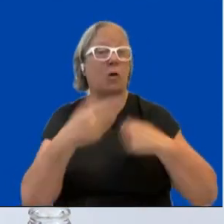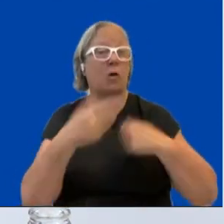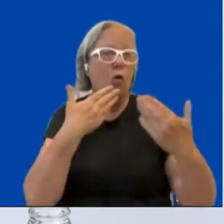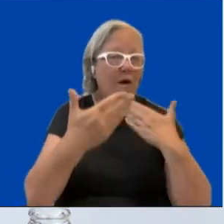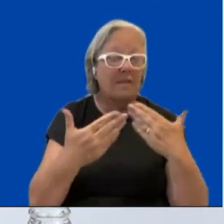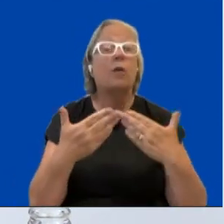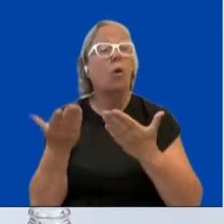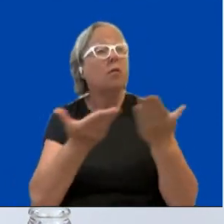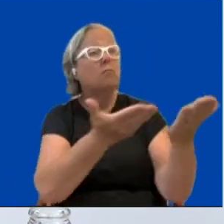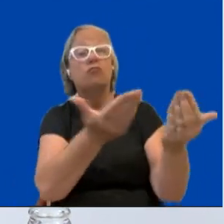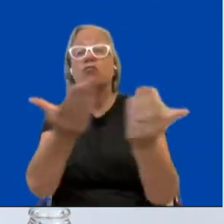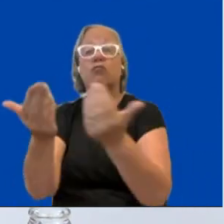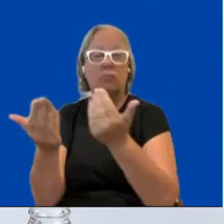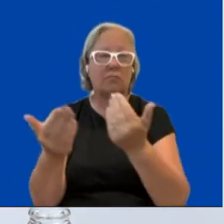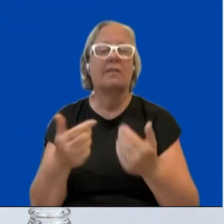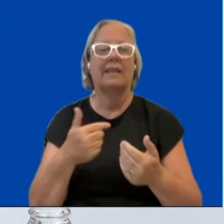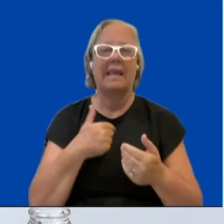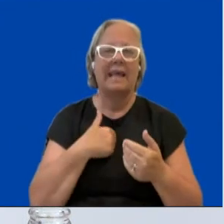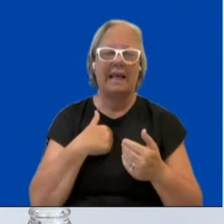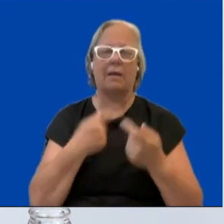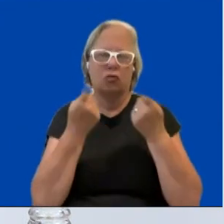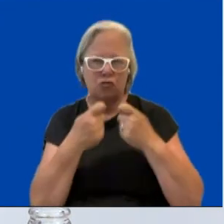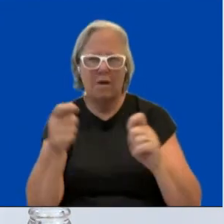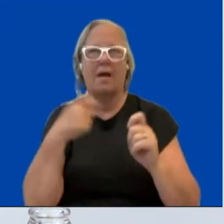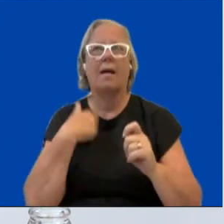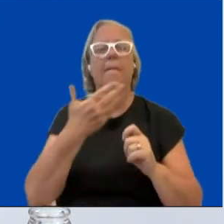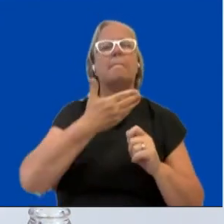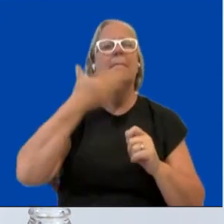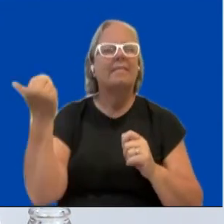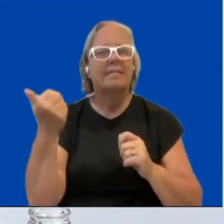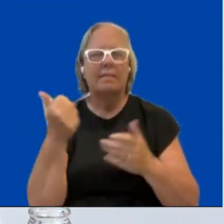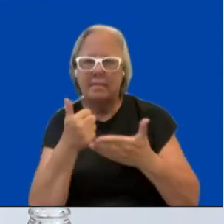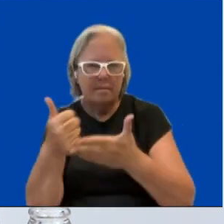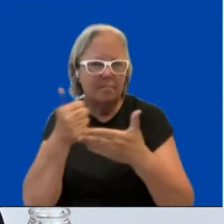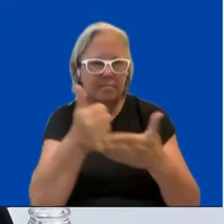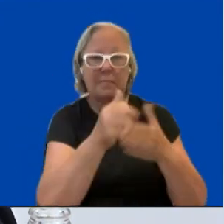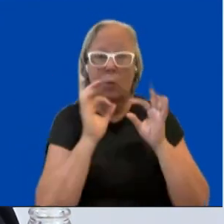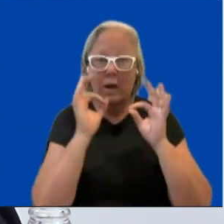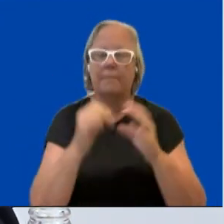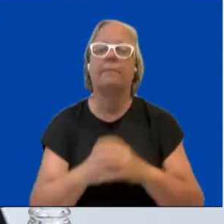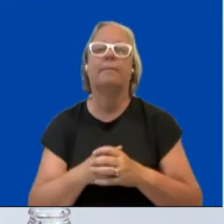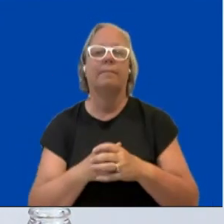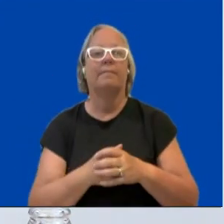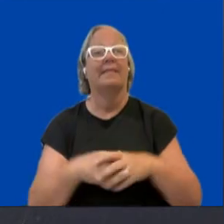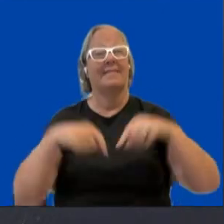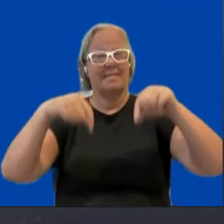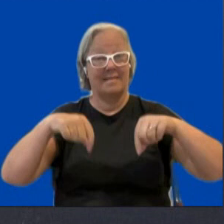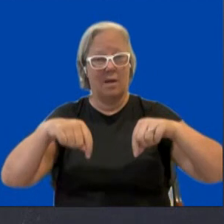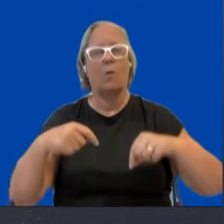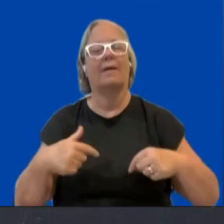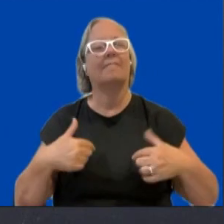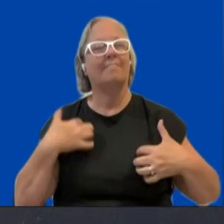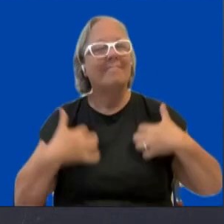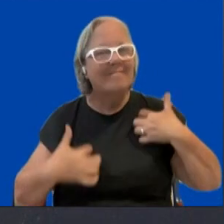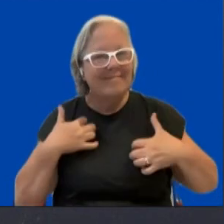as many questions as possible. But now I'm very excited to welcome to the studio again